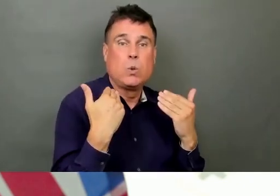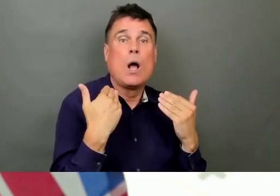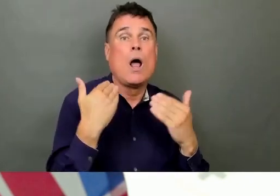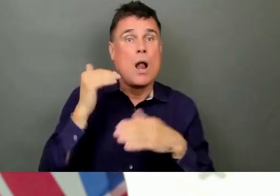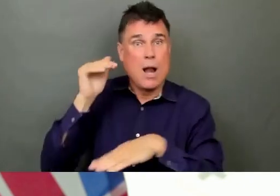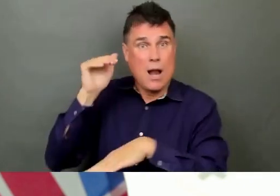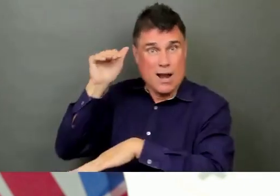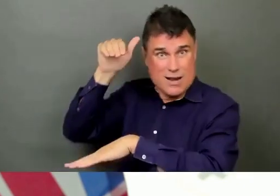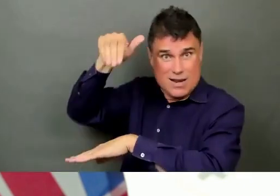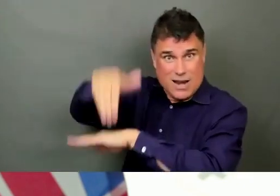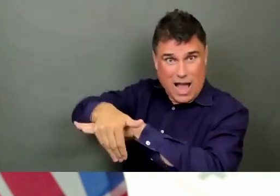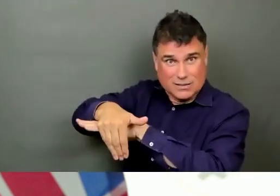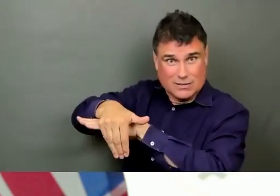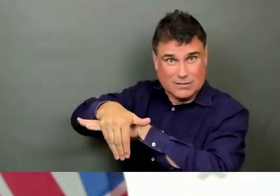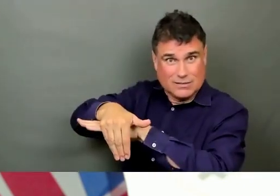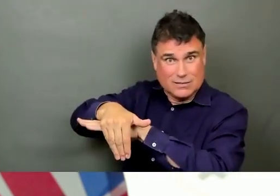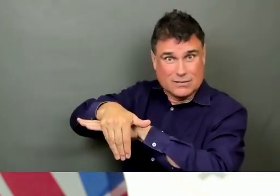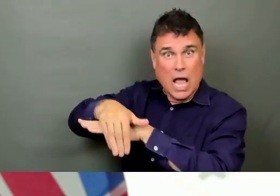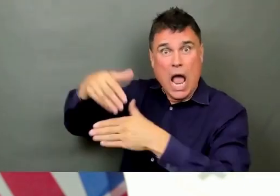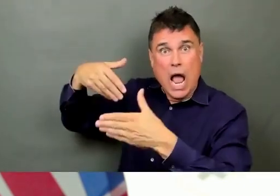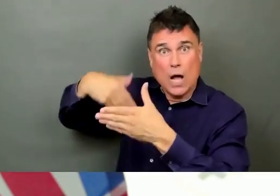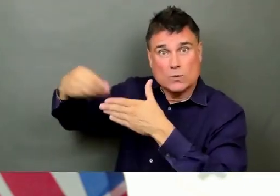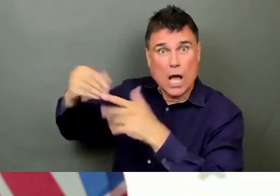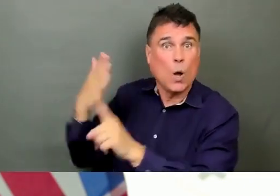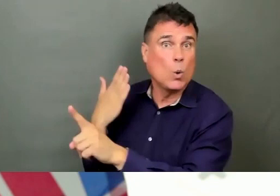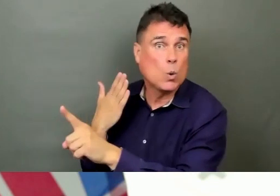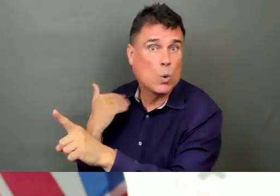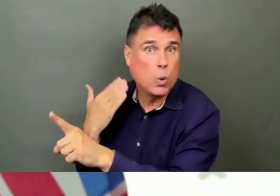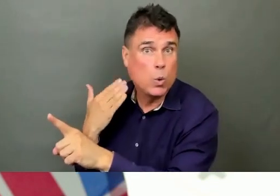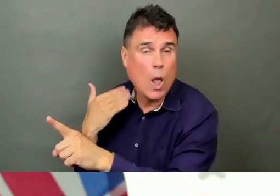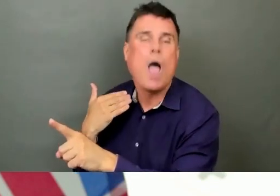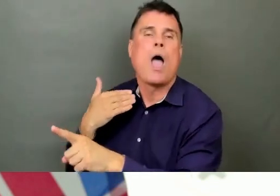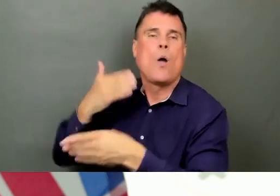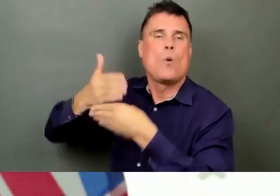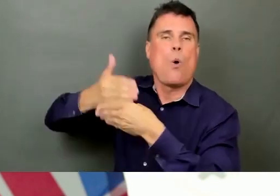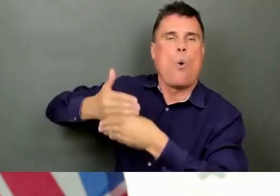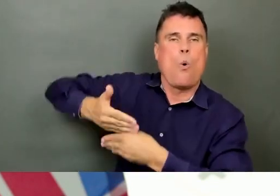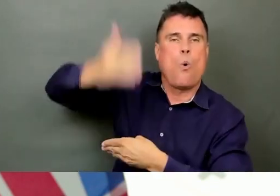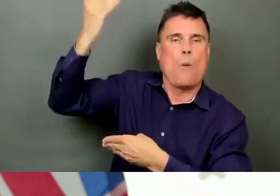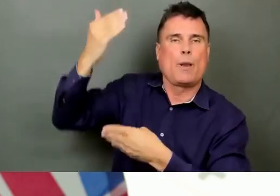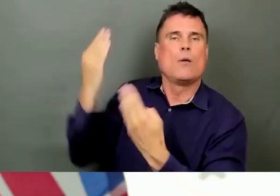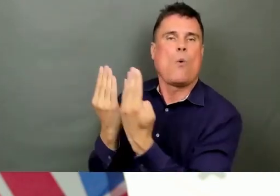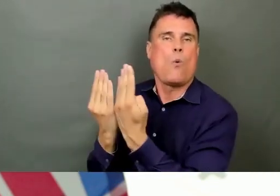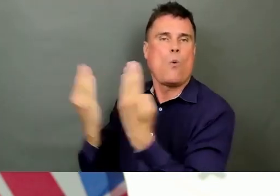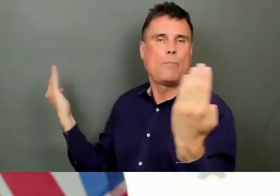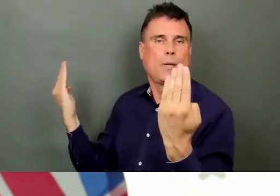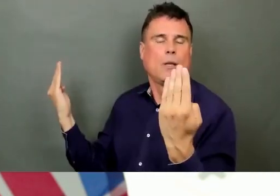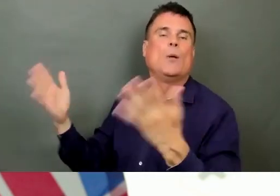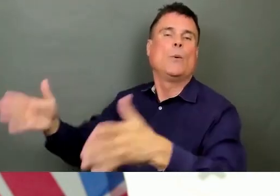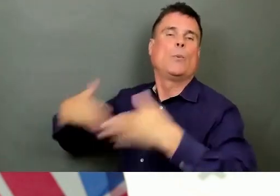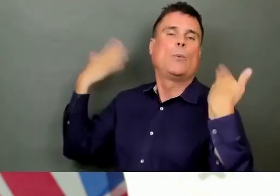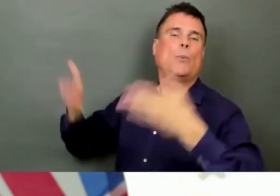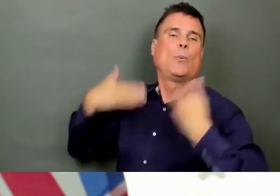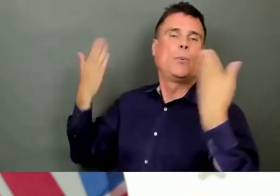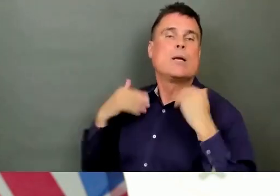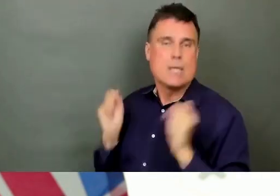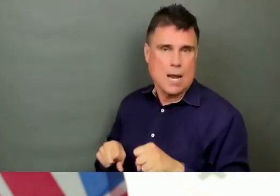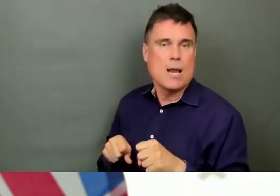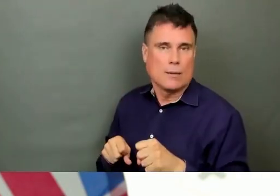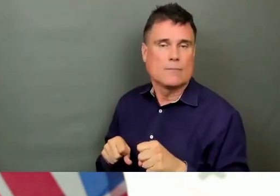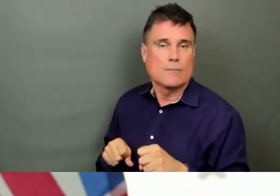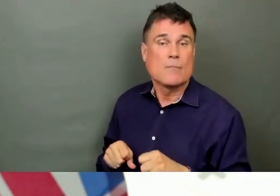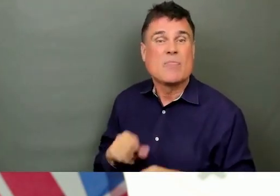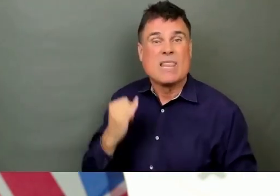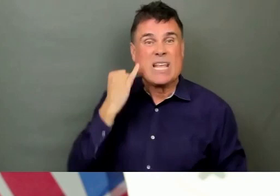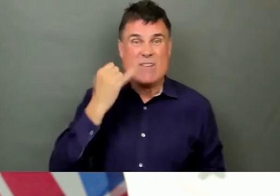When it gets hot, make sure that you're drinking plenty of water and that people around you are drinking plenty of water.